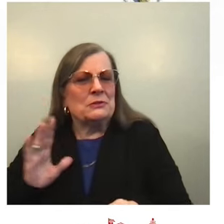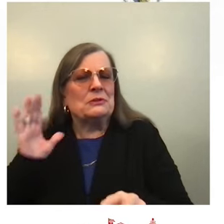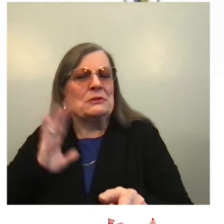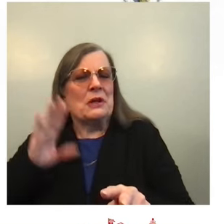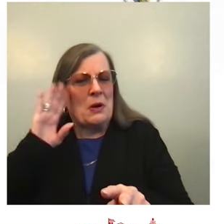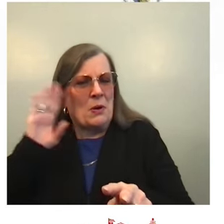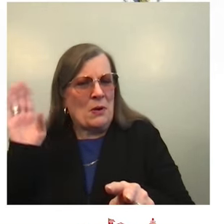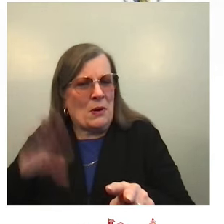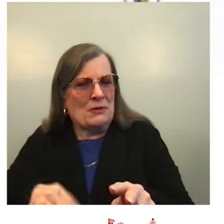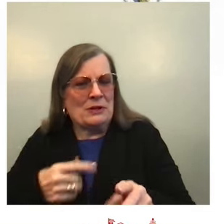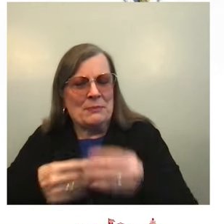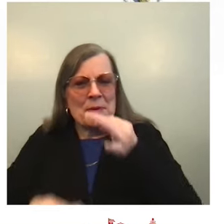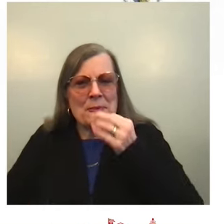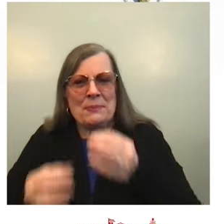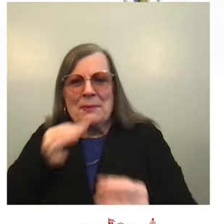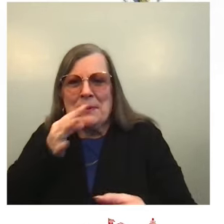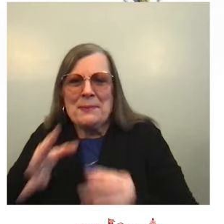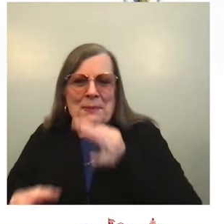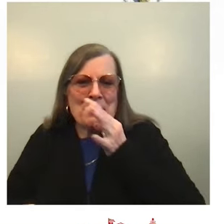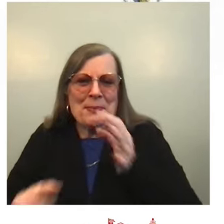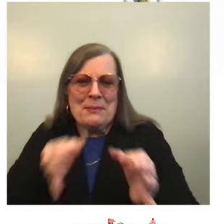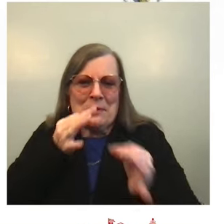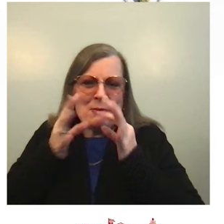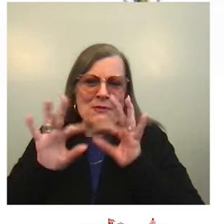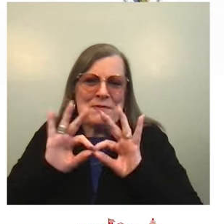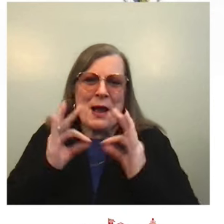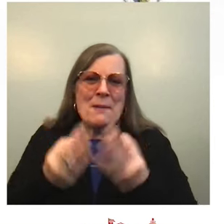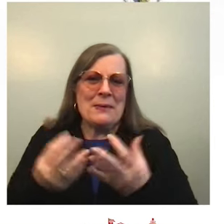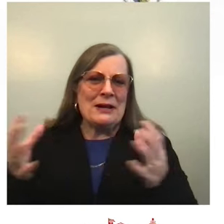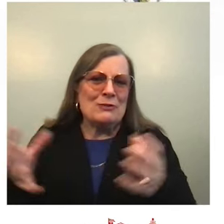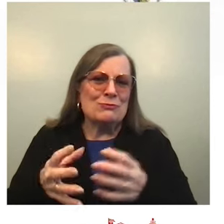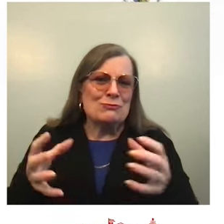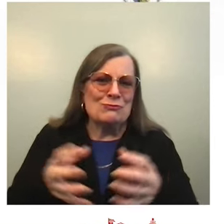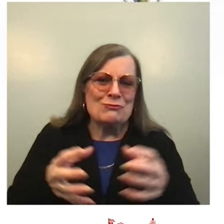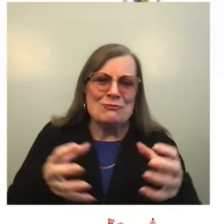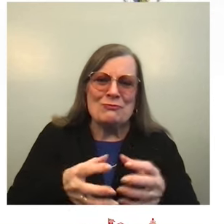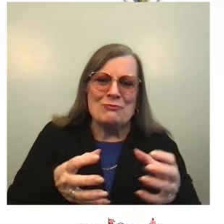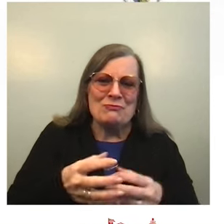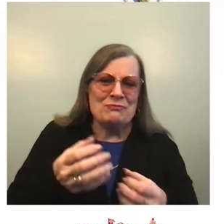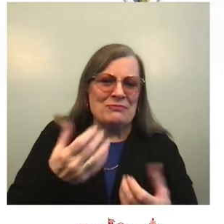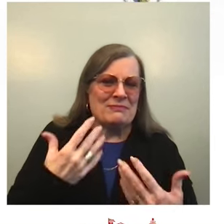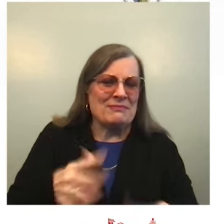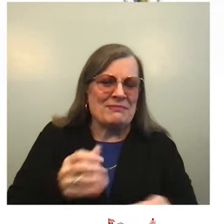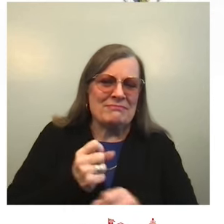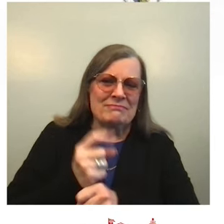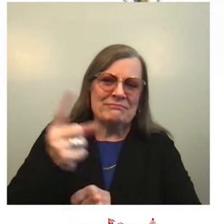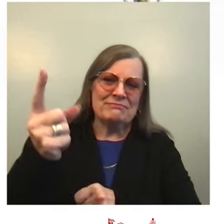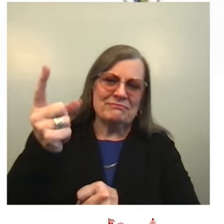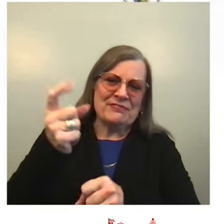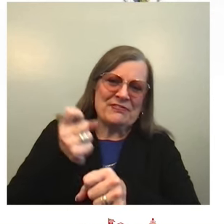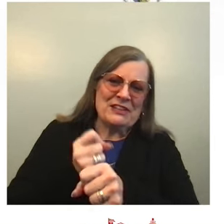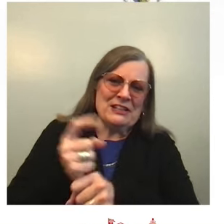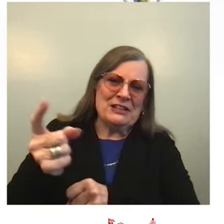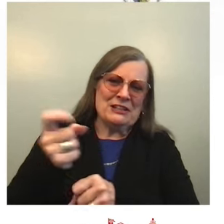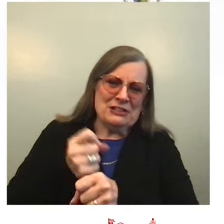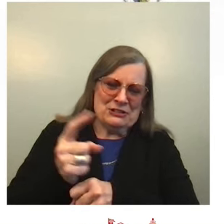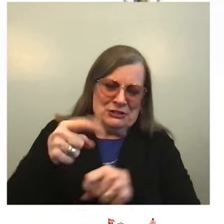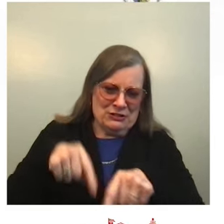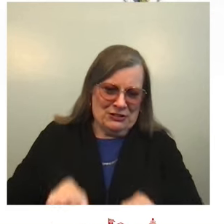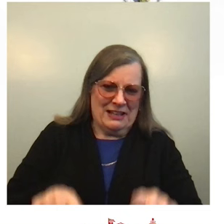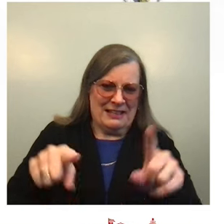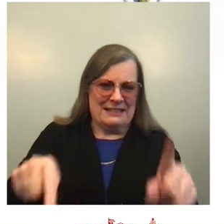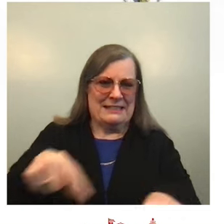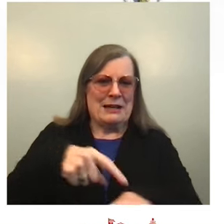families together year after year during the season. In the east room, the